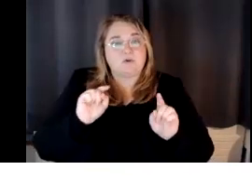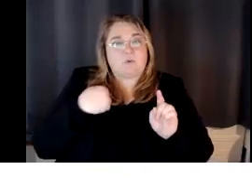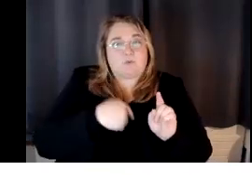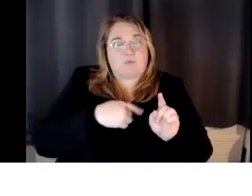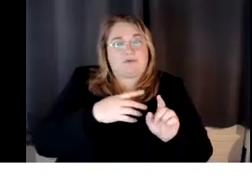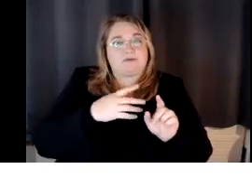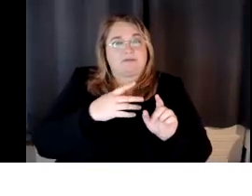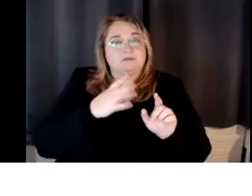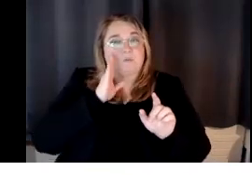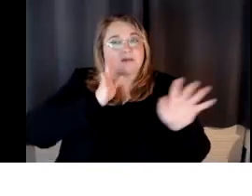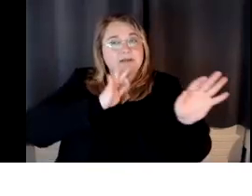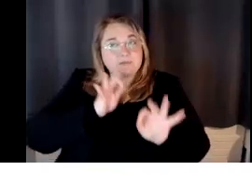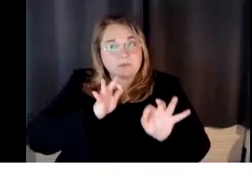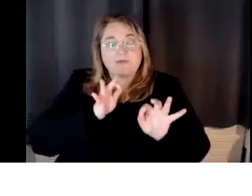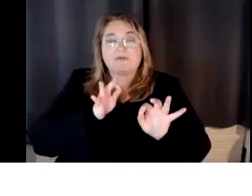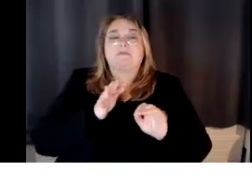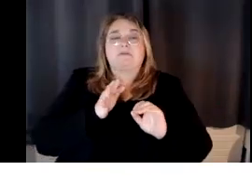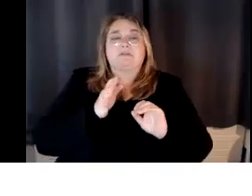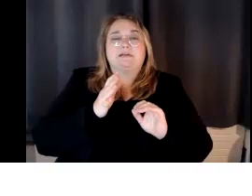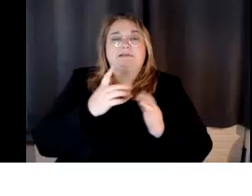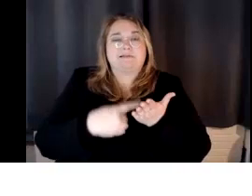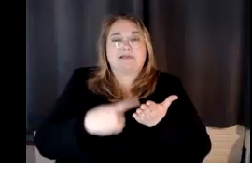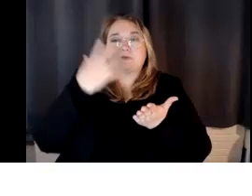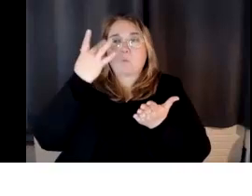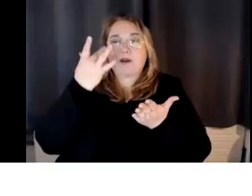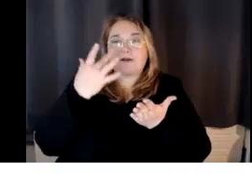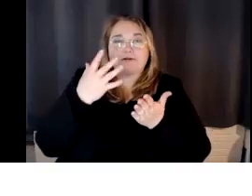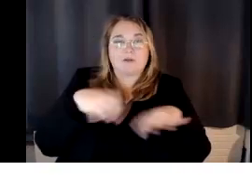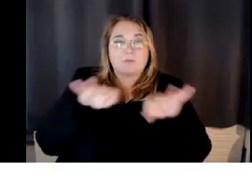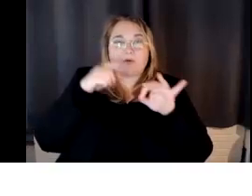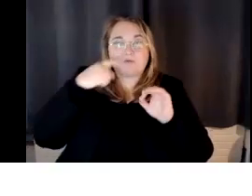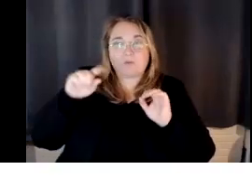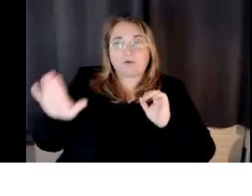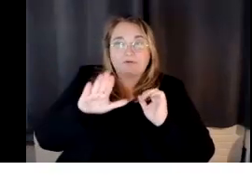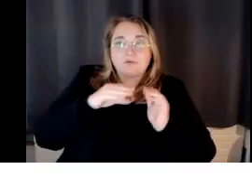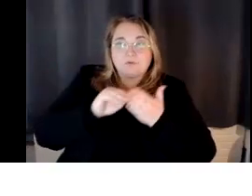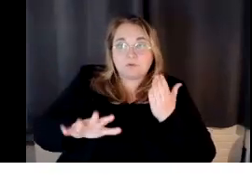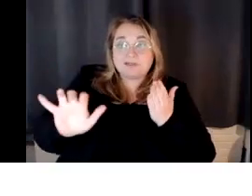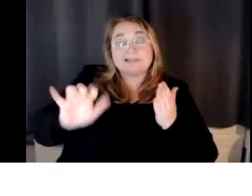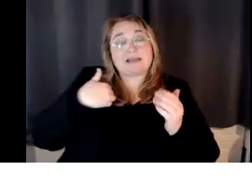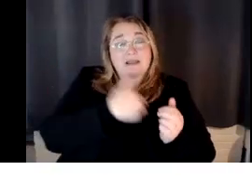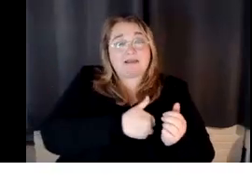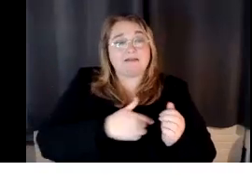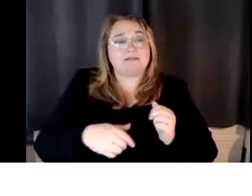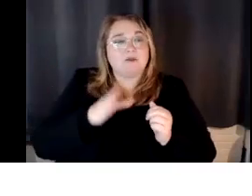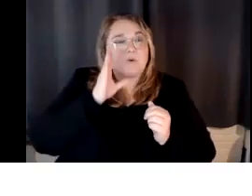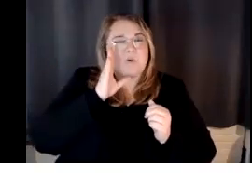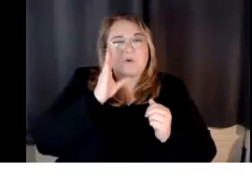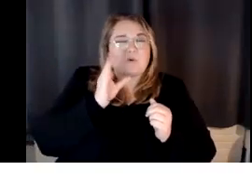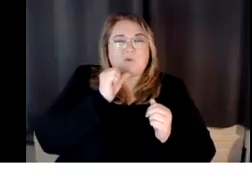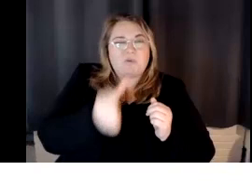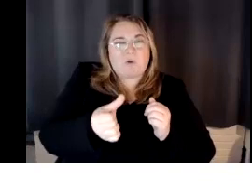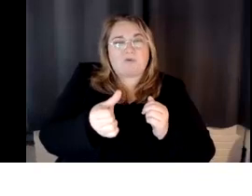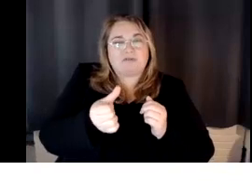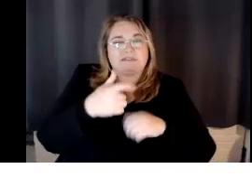important for our students, um, and for us. I'm not going to spend too much time on this because we figure that you're here.